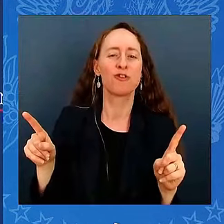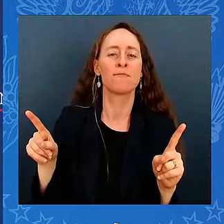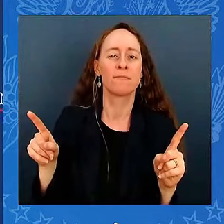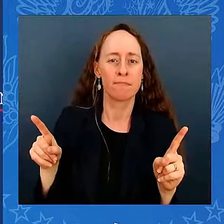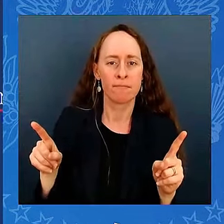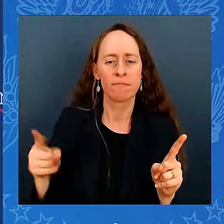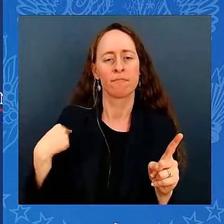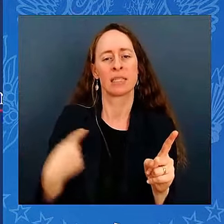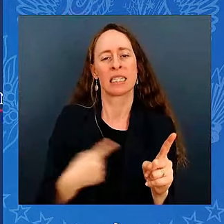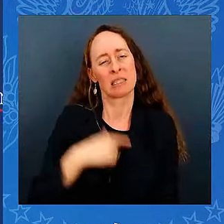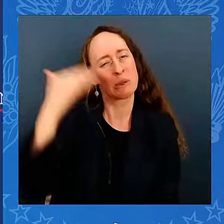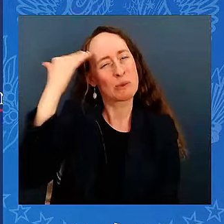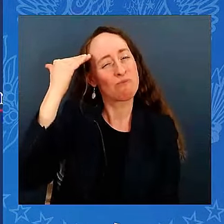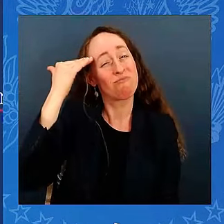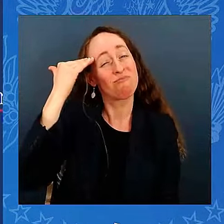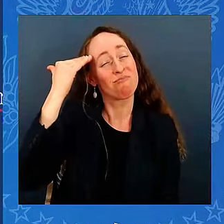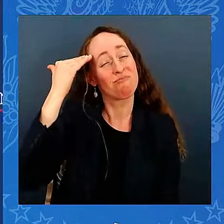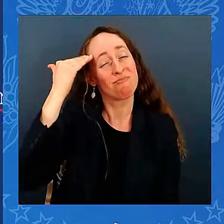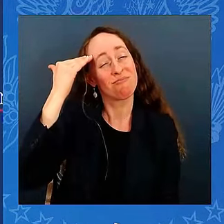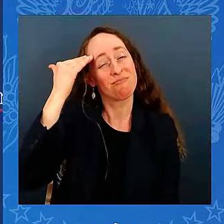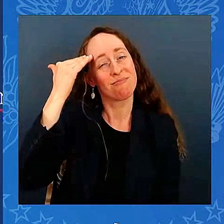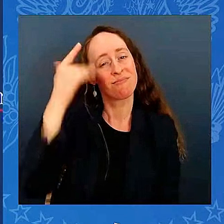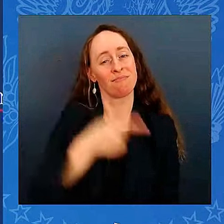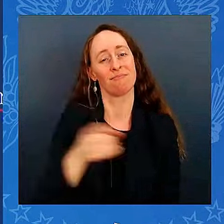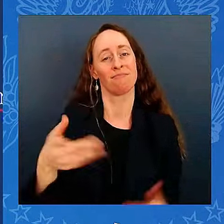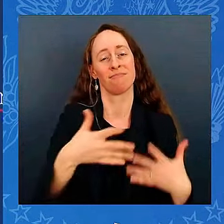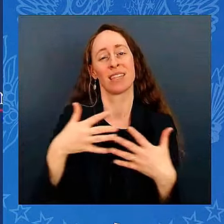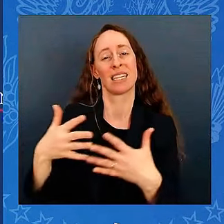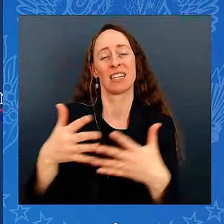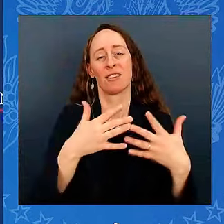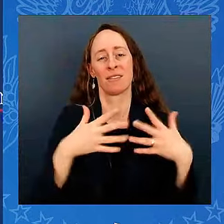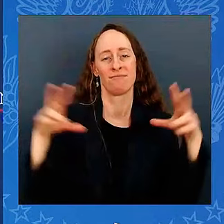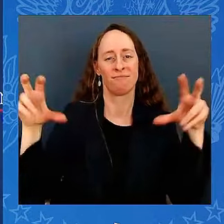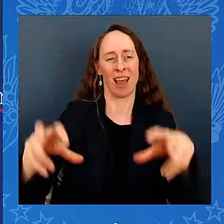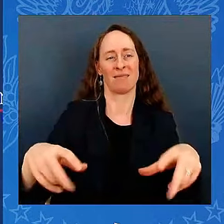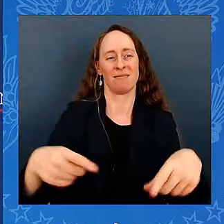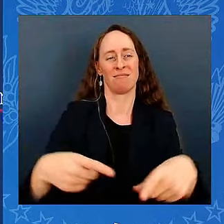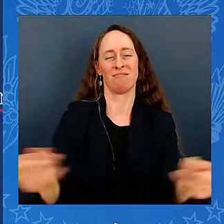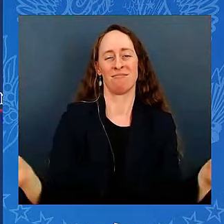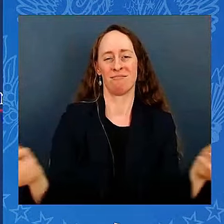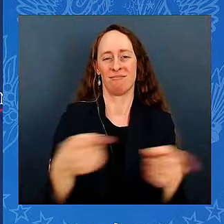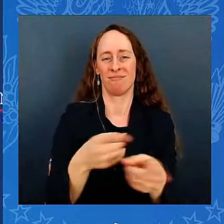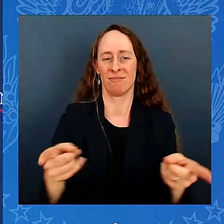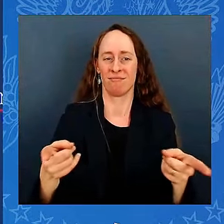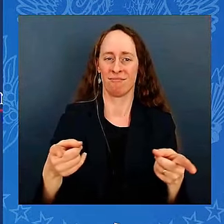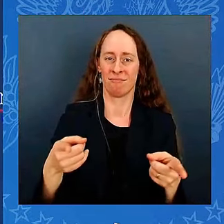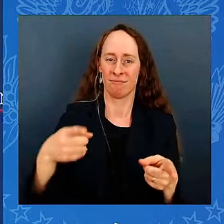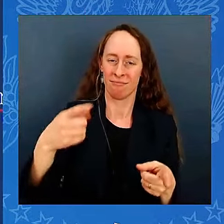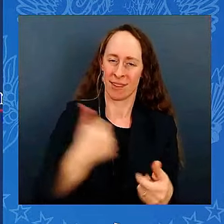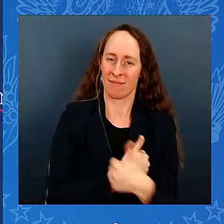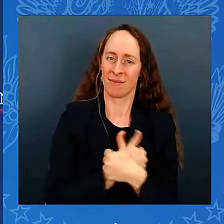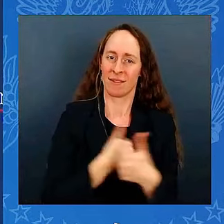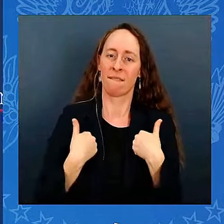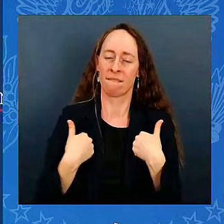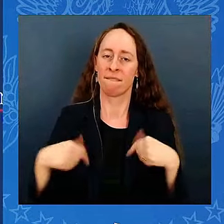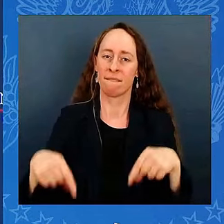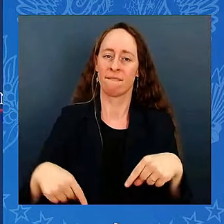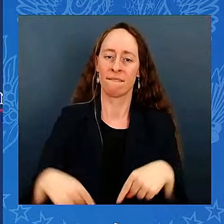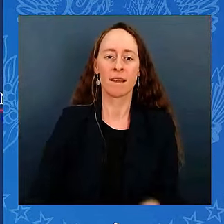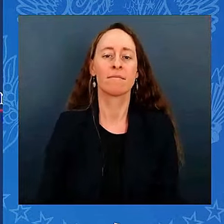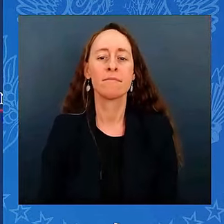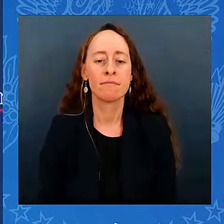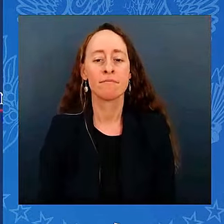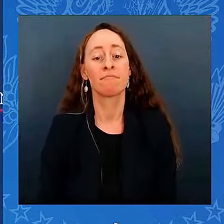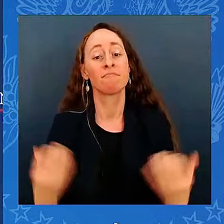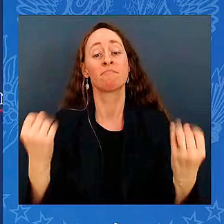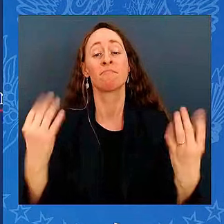Invest in America. That's the truth. Give the American people half a chance. They have never, ever,